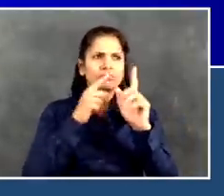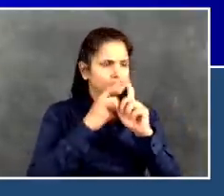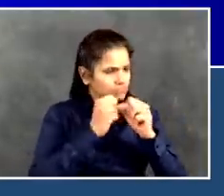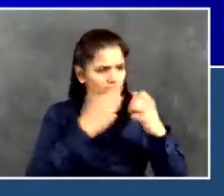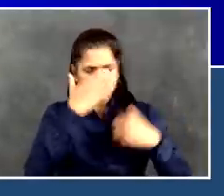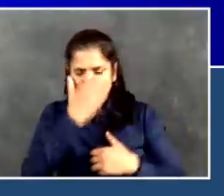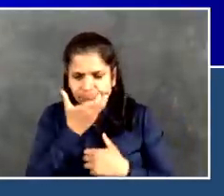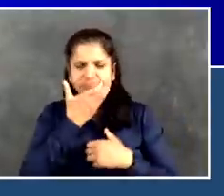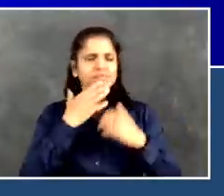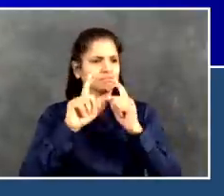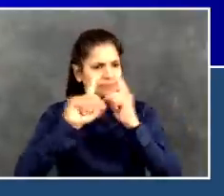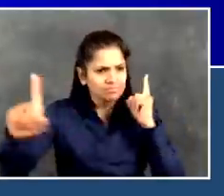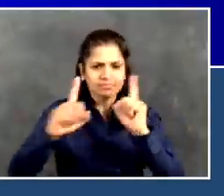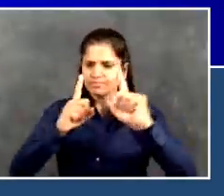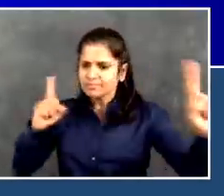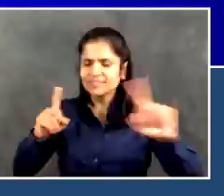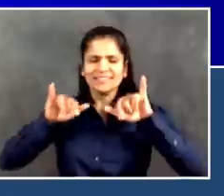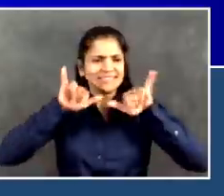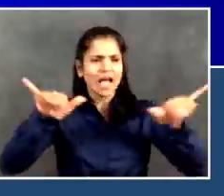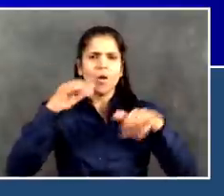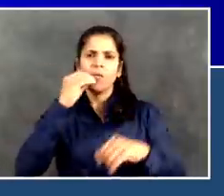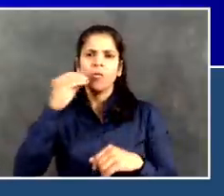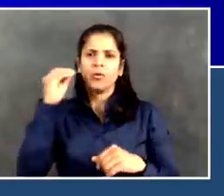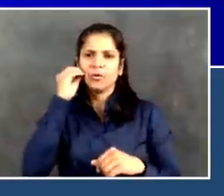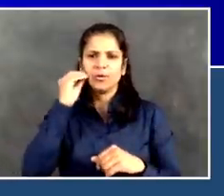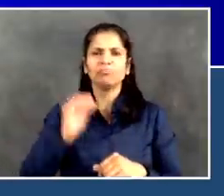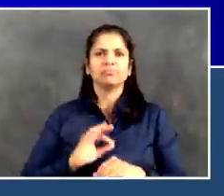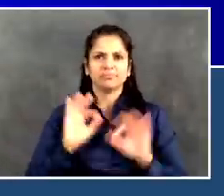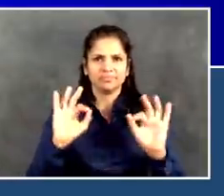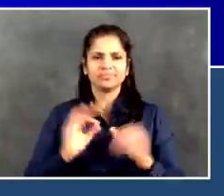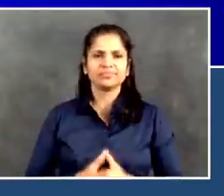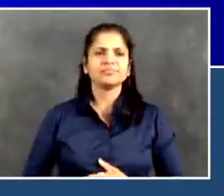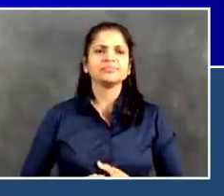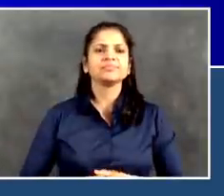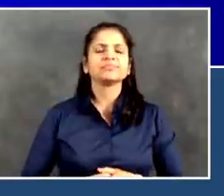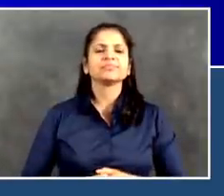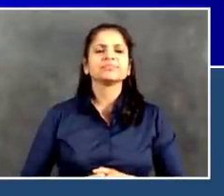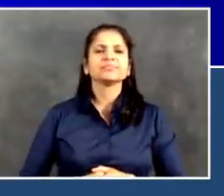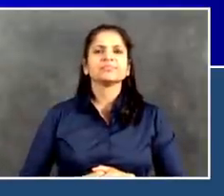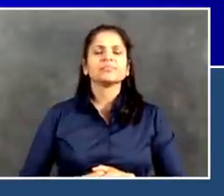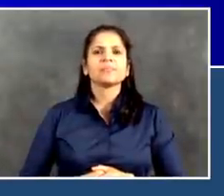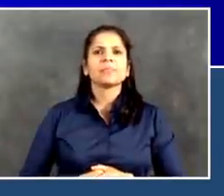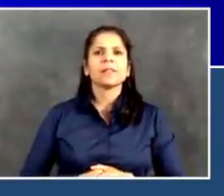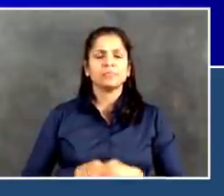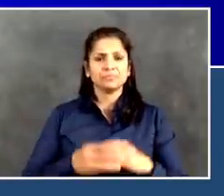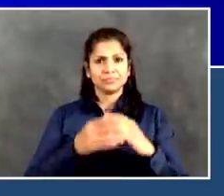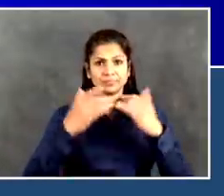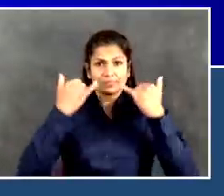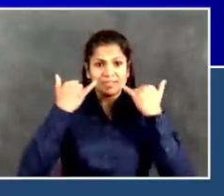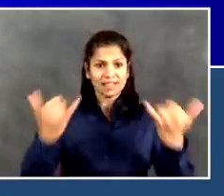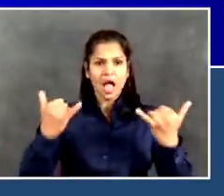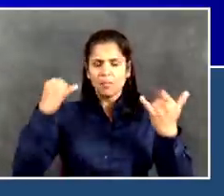So, what a very